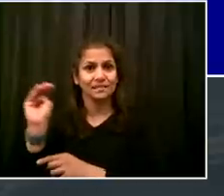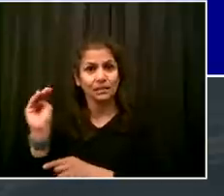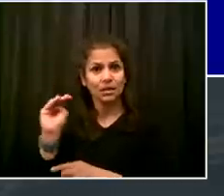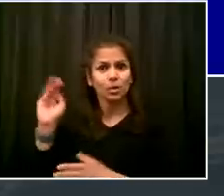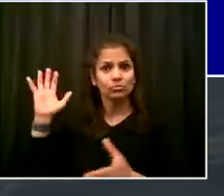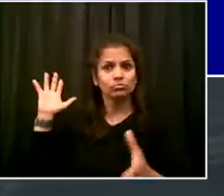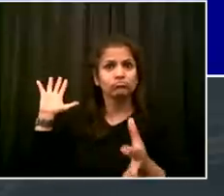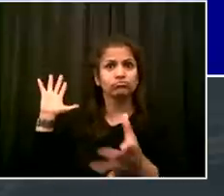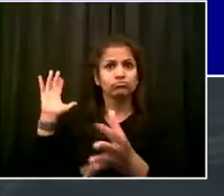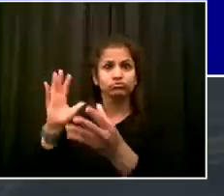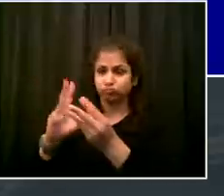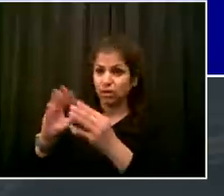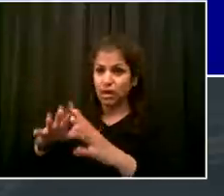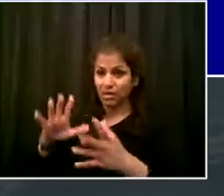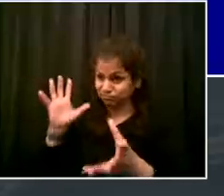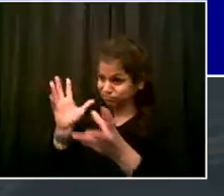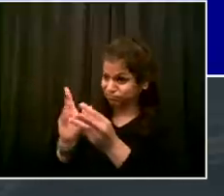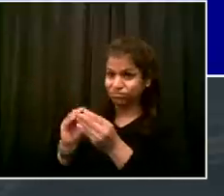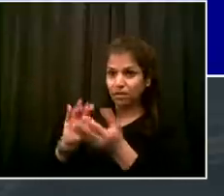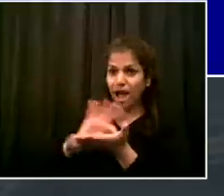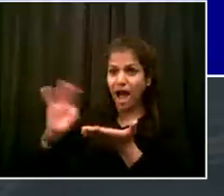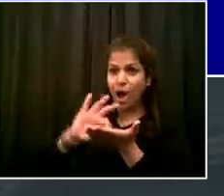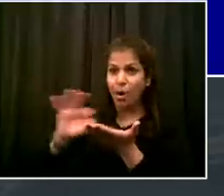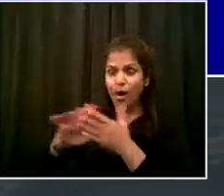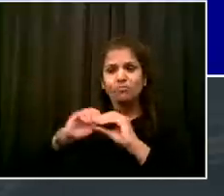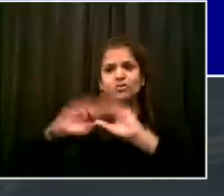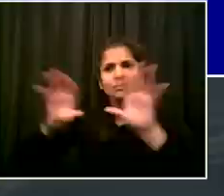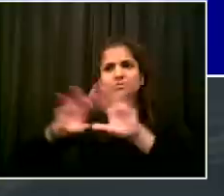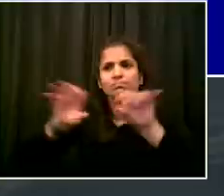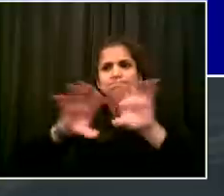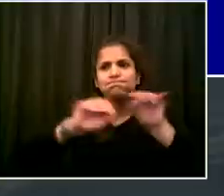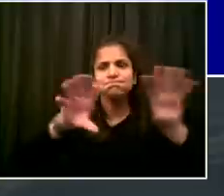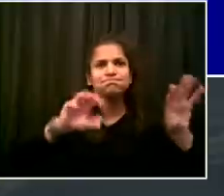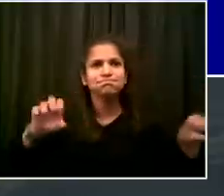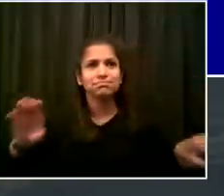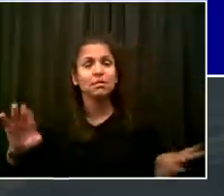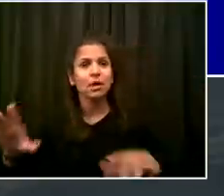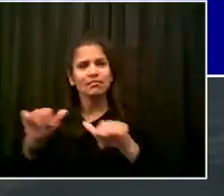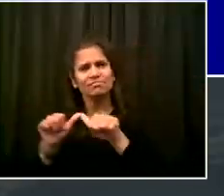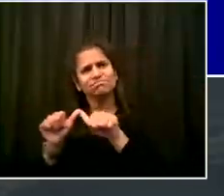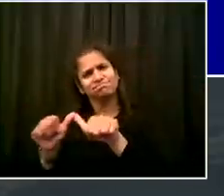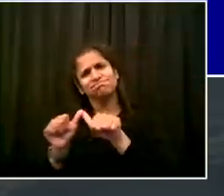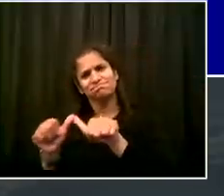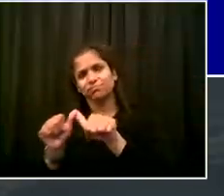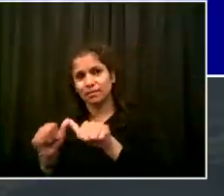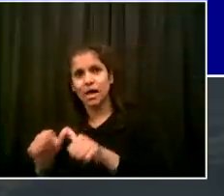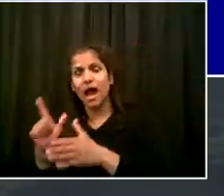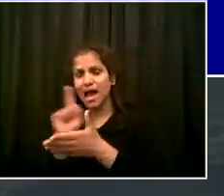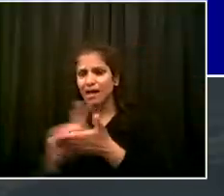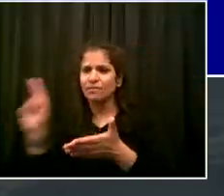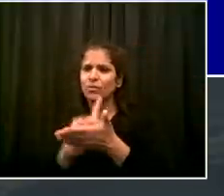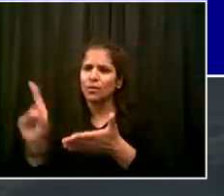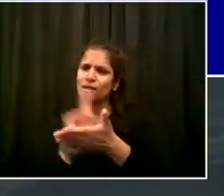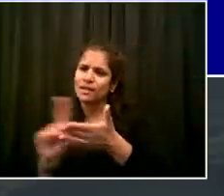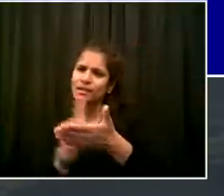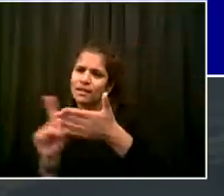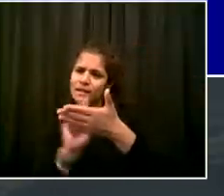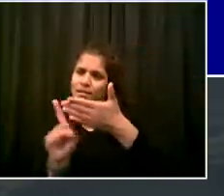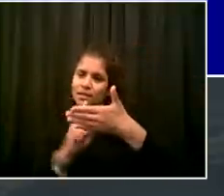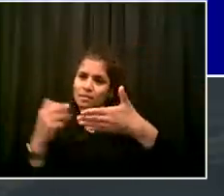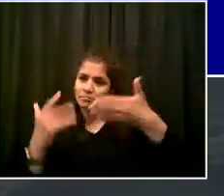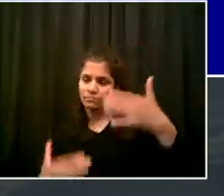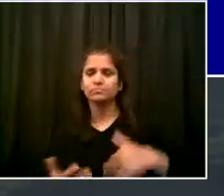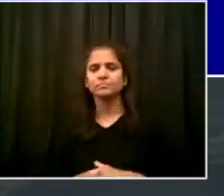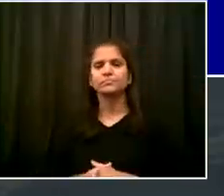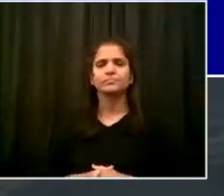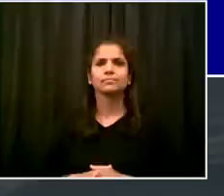be handed out per day at our Department of Education food sites, 500 sites across